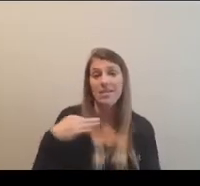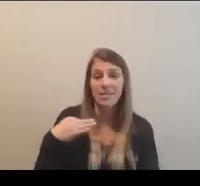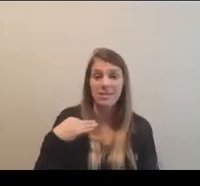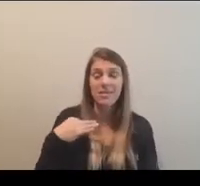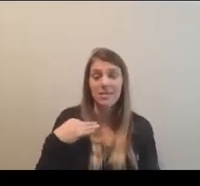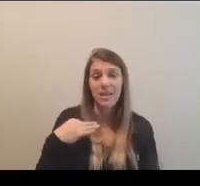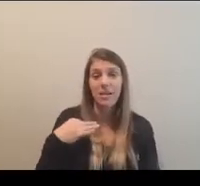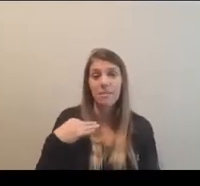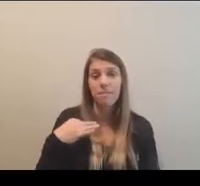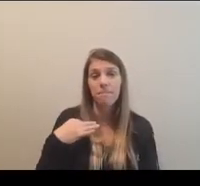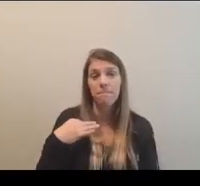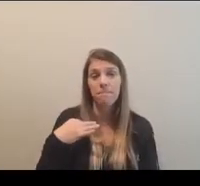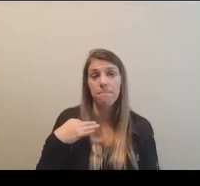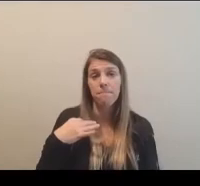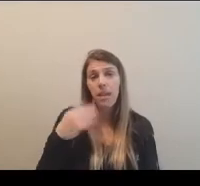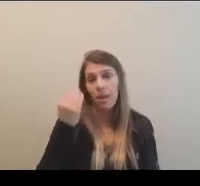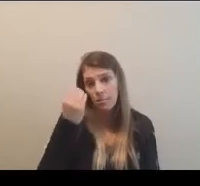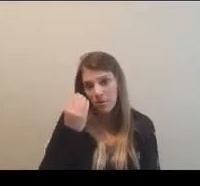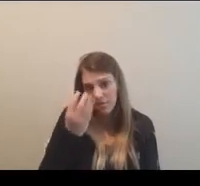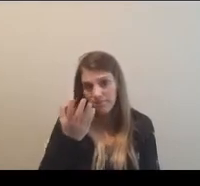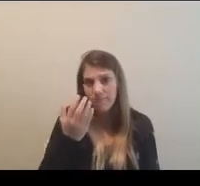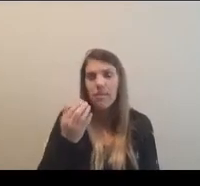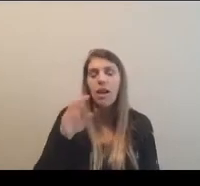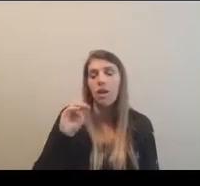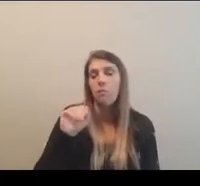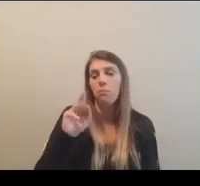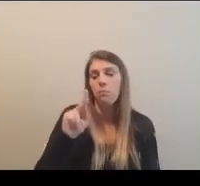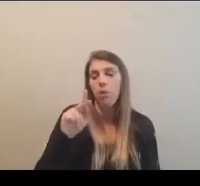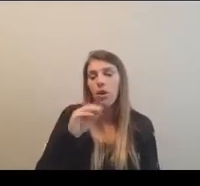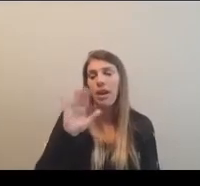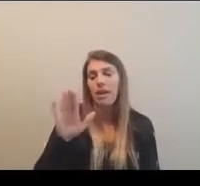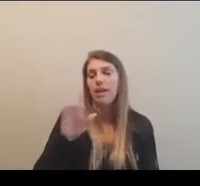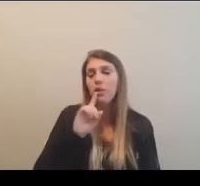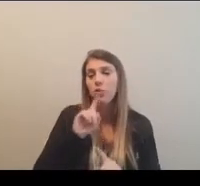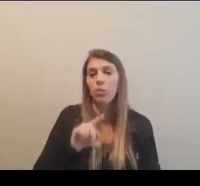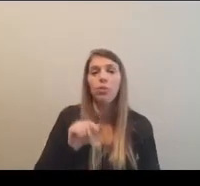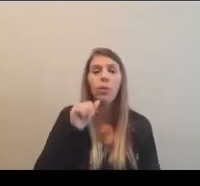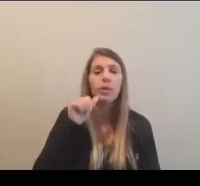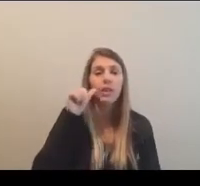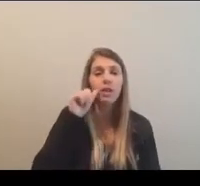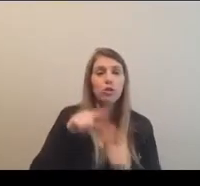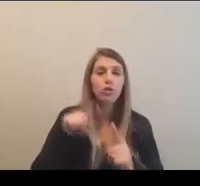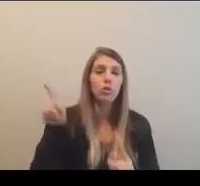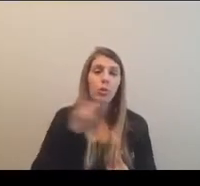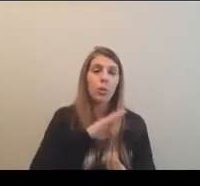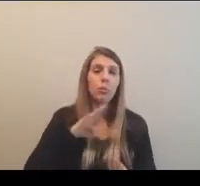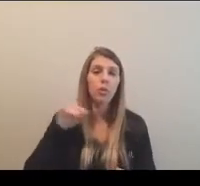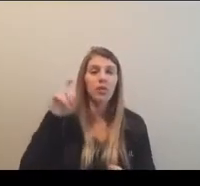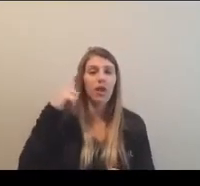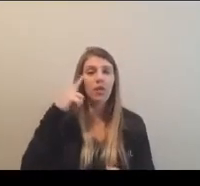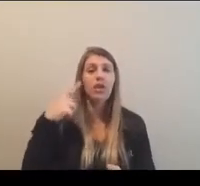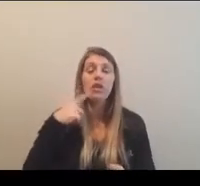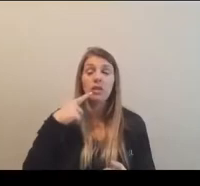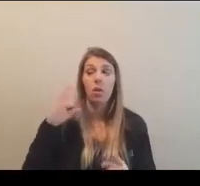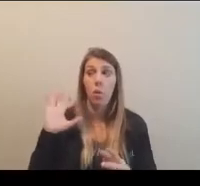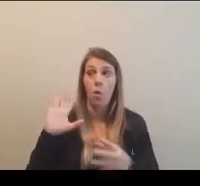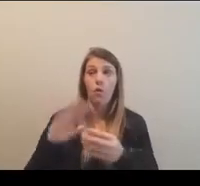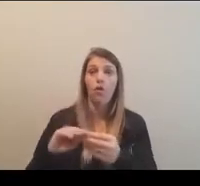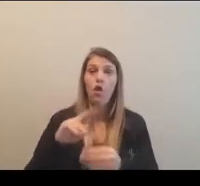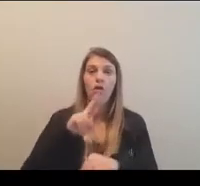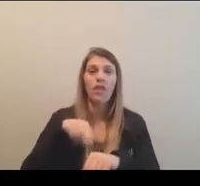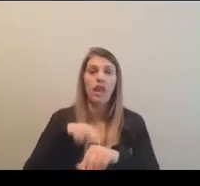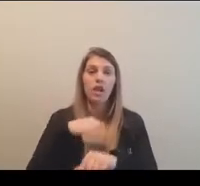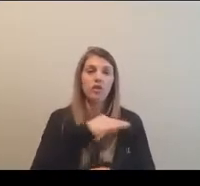um, to just note that Mark and his reports yesterday to the board of governor indicated that overall the national office staff